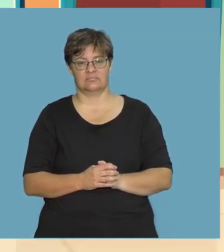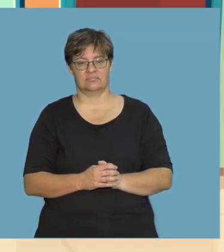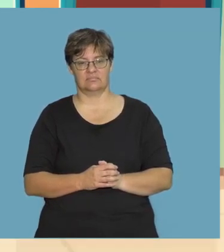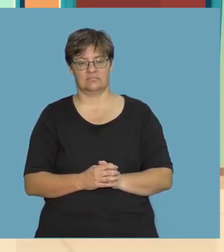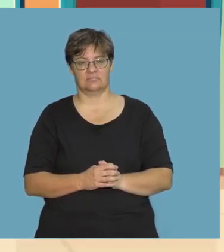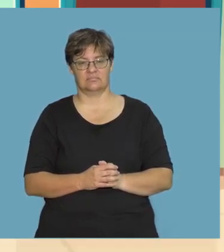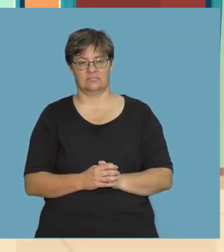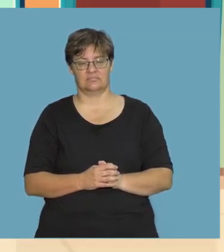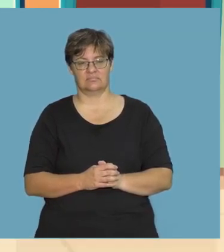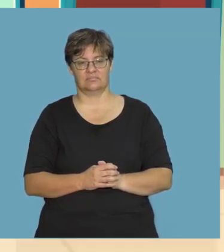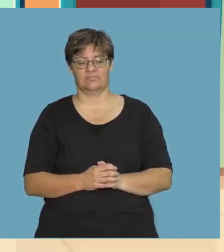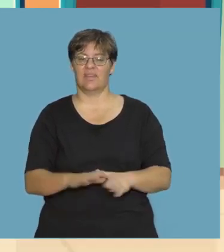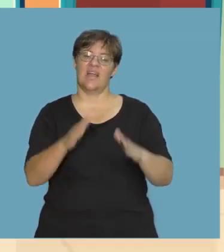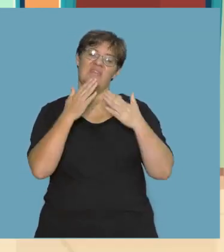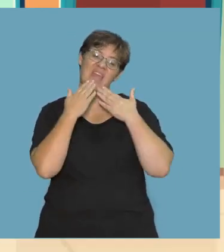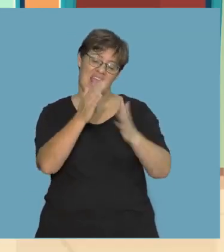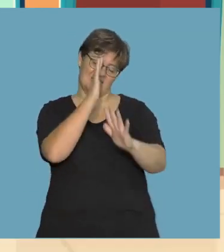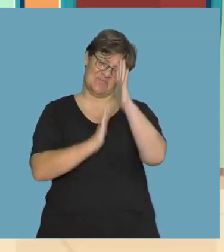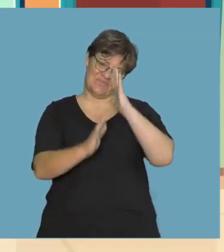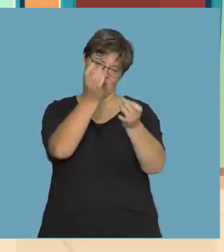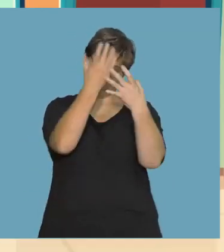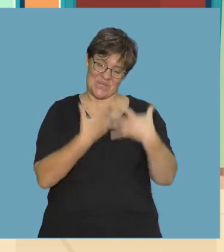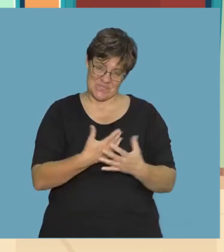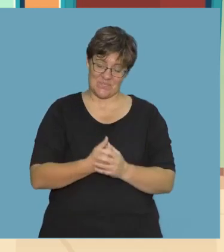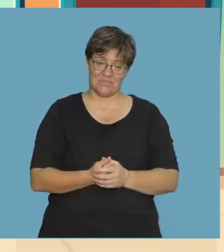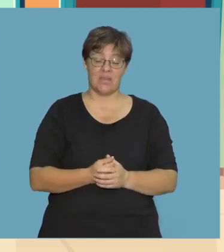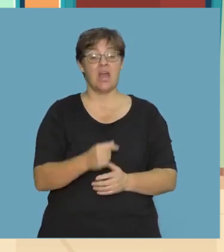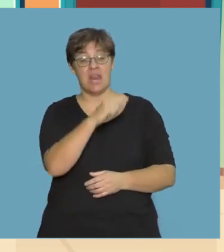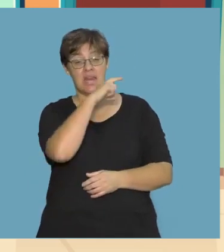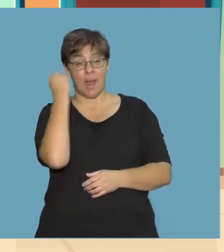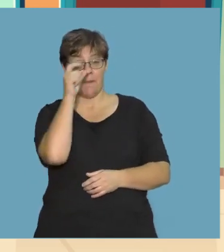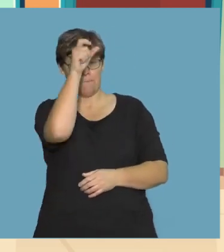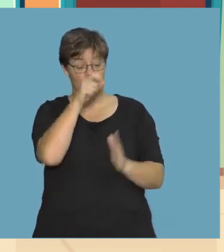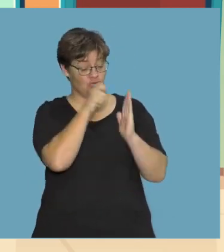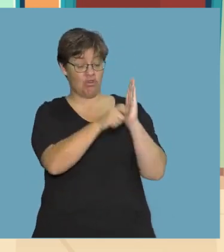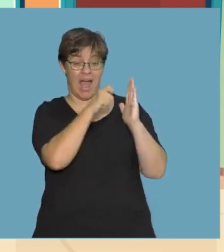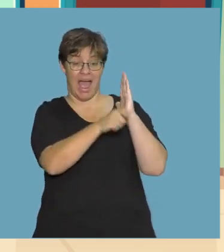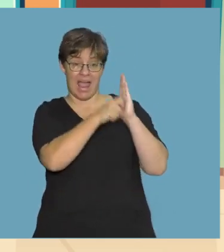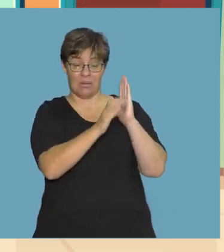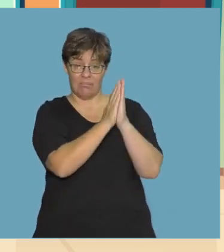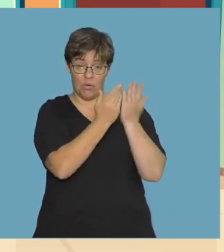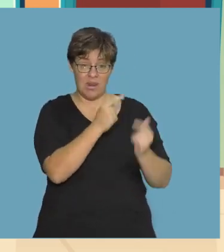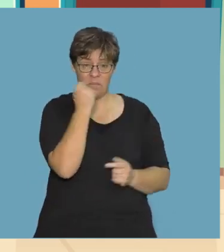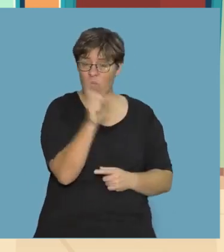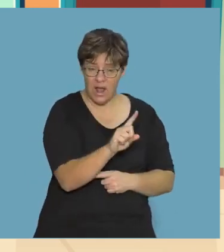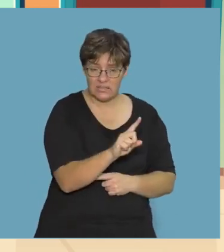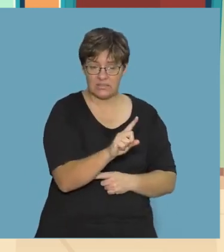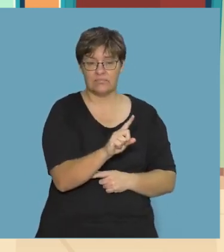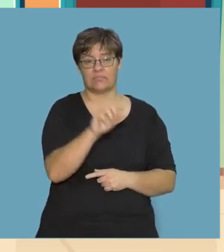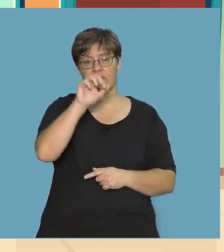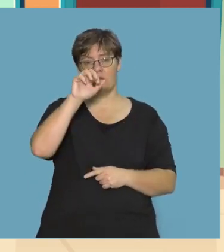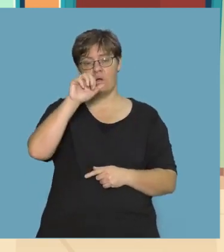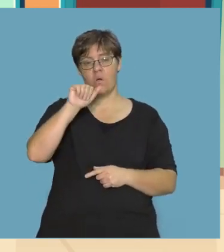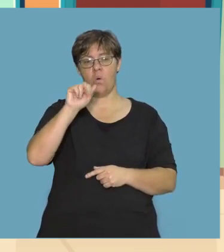Thanks for telling me. We call the person who writes books an author. Let's pretend that